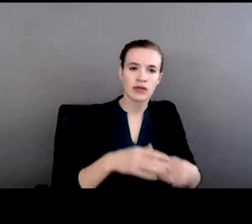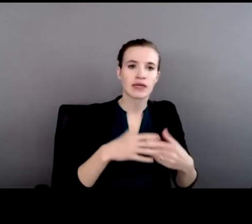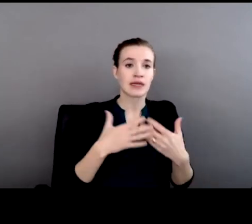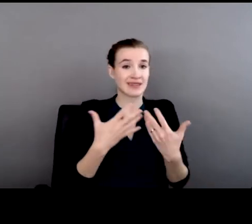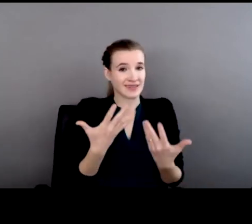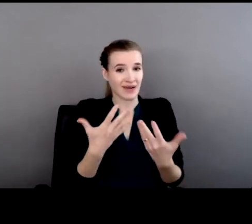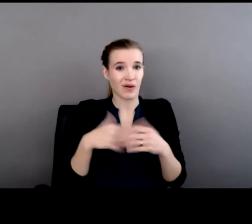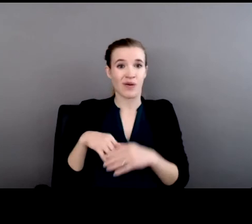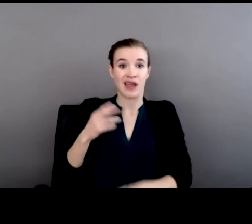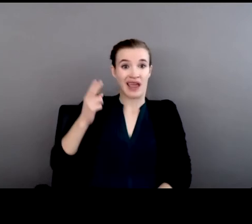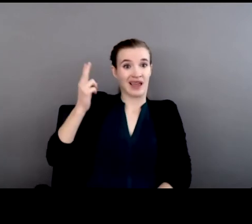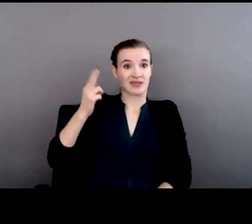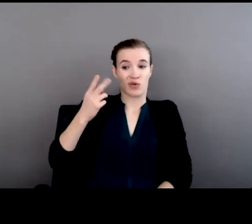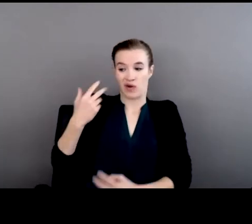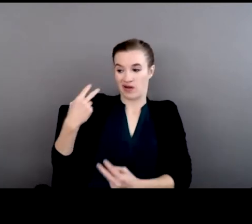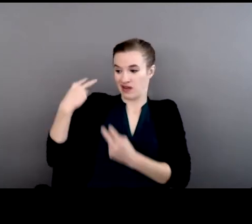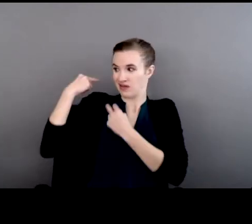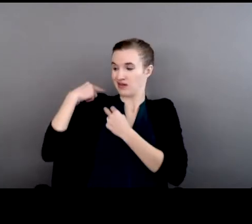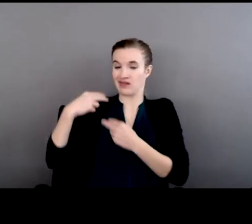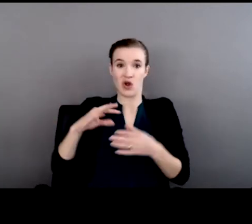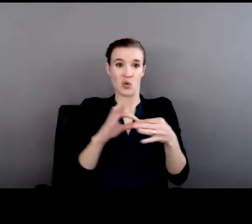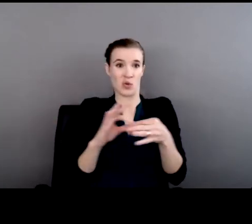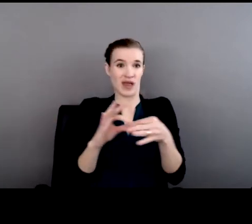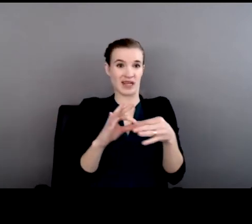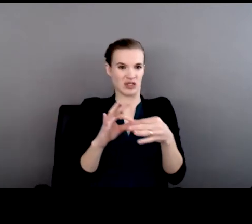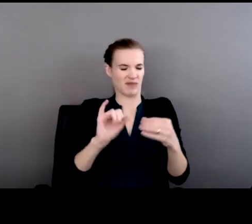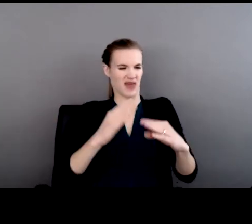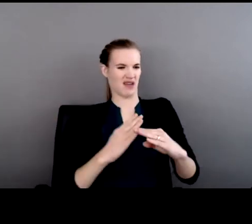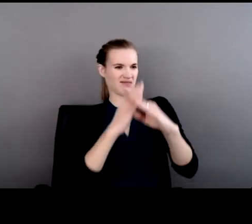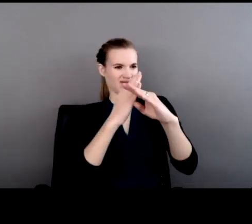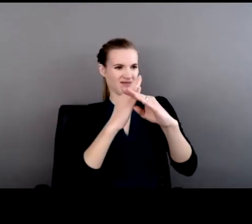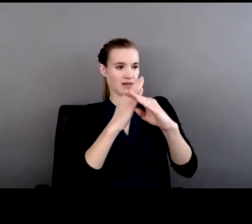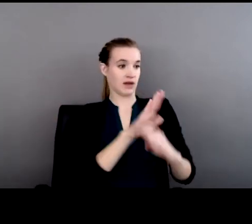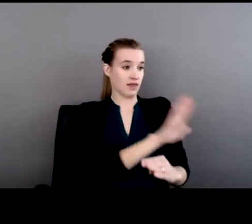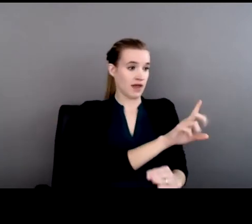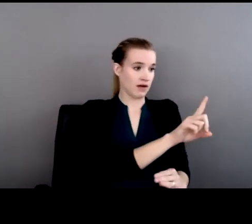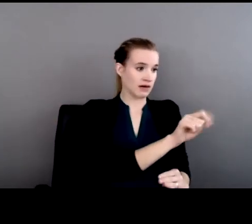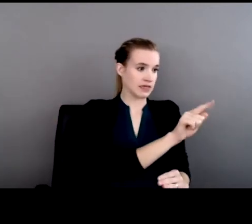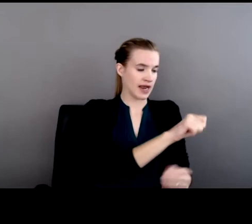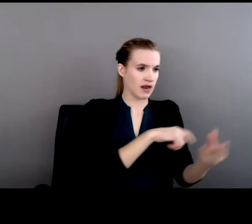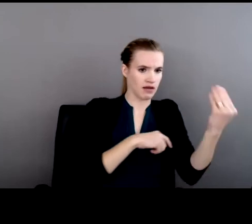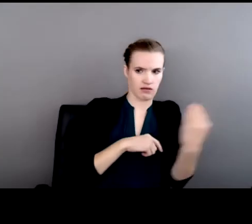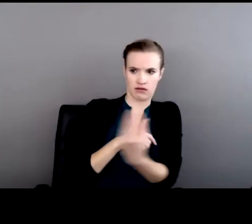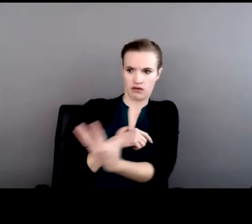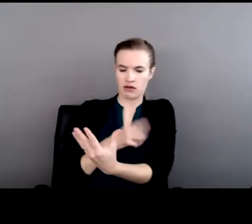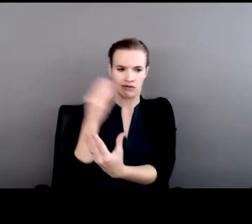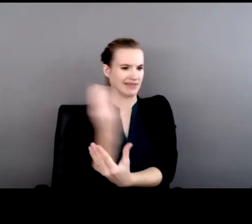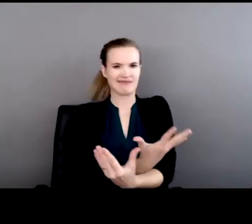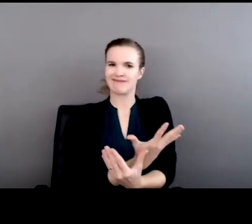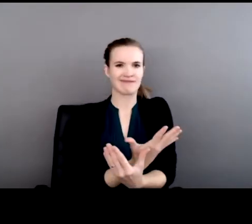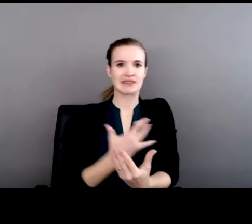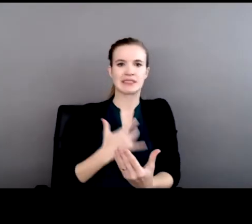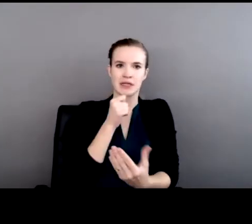has been and is a barrier to providing data to non-indigenous people. If